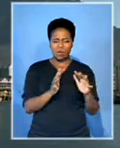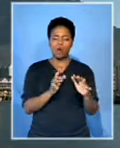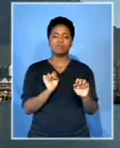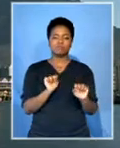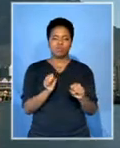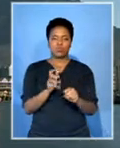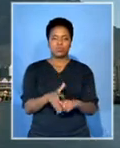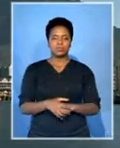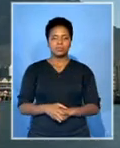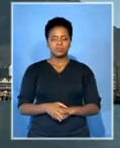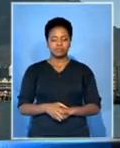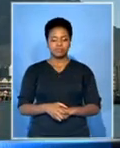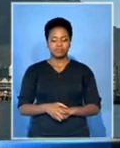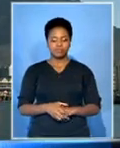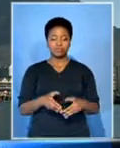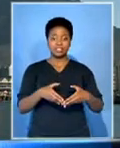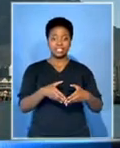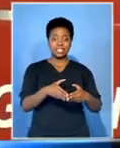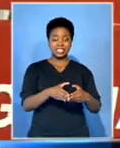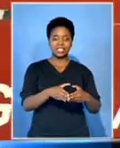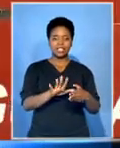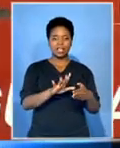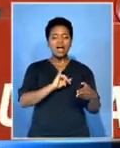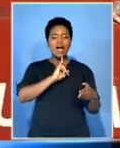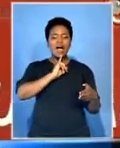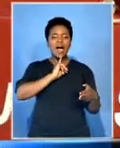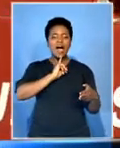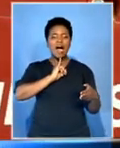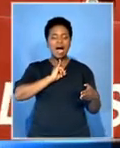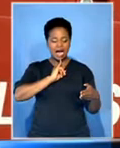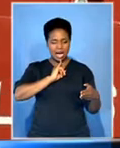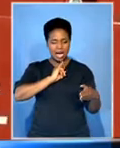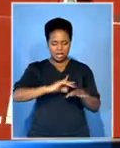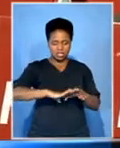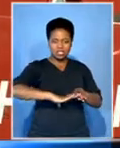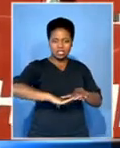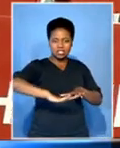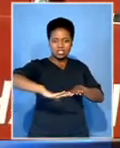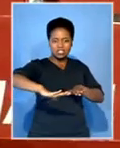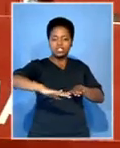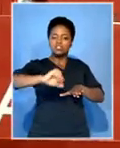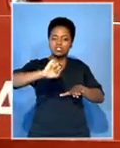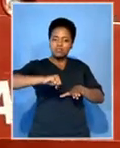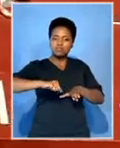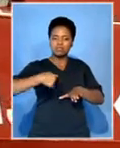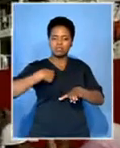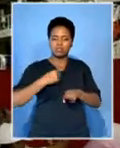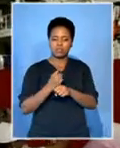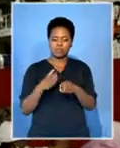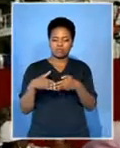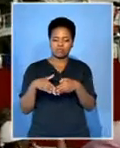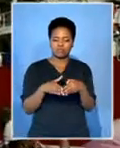Solid ice around the South Pole. The icebreaker departed on her second journey to the White Continent.